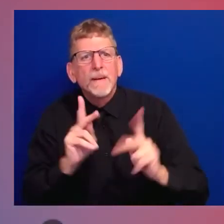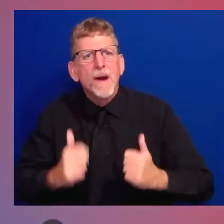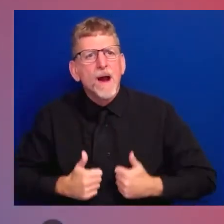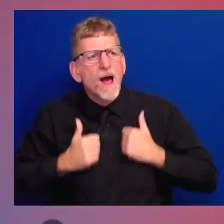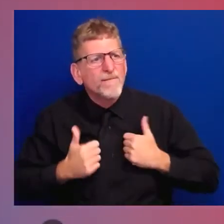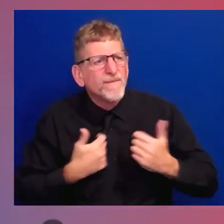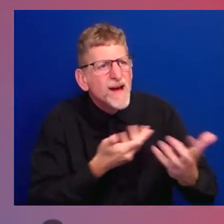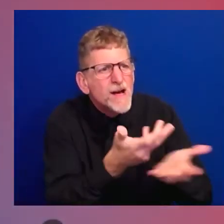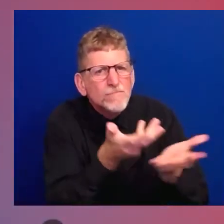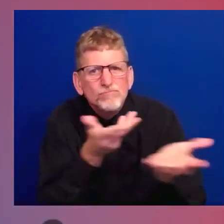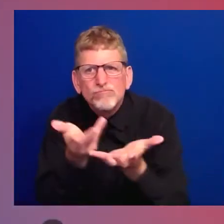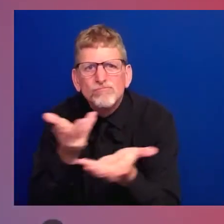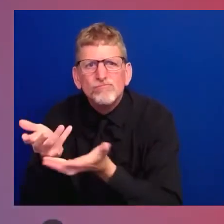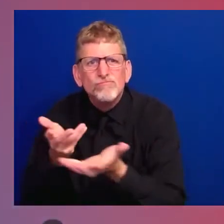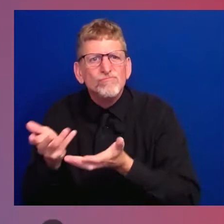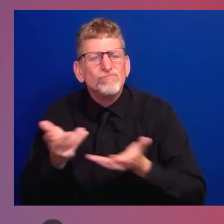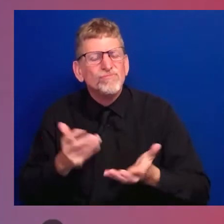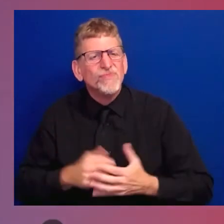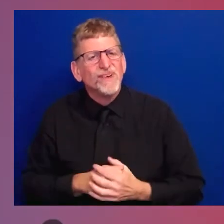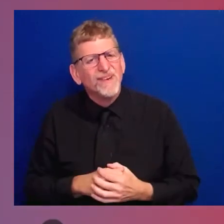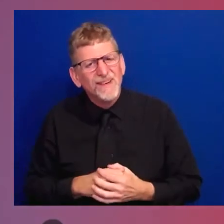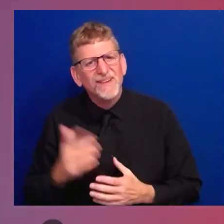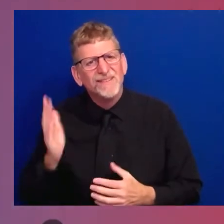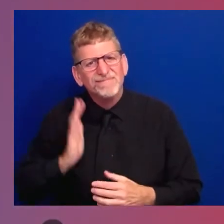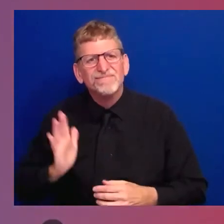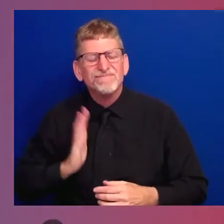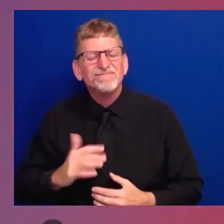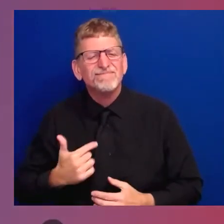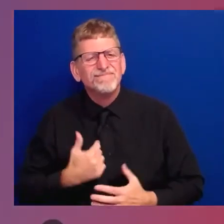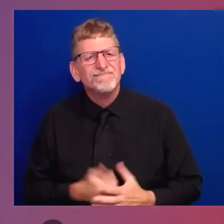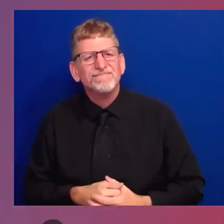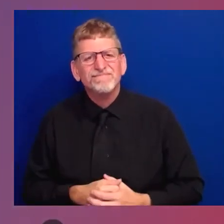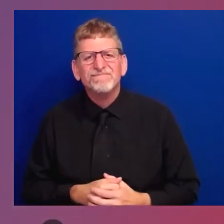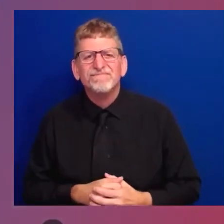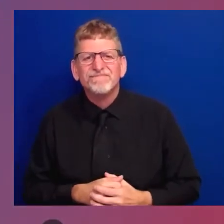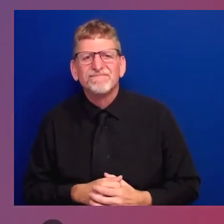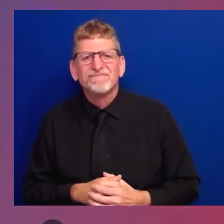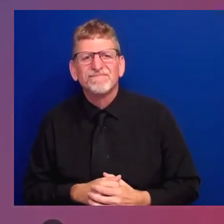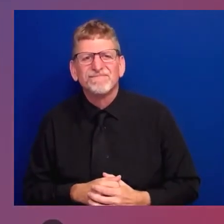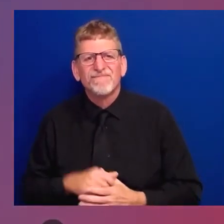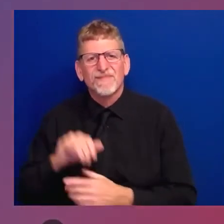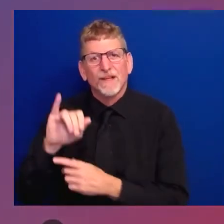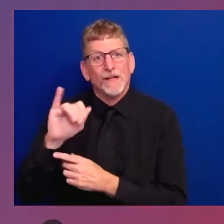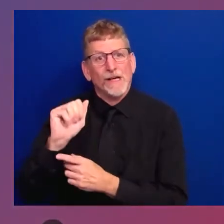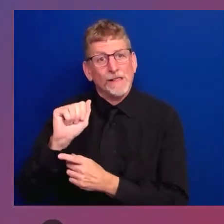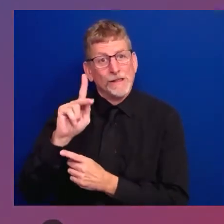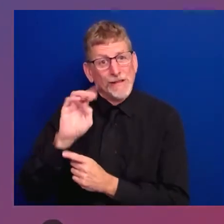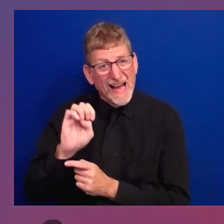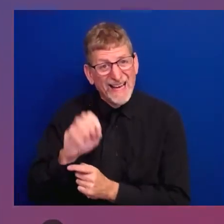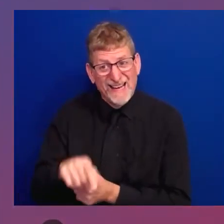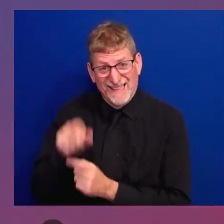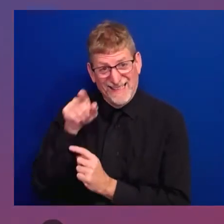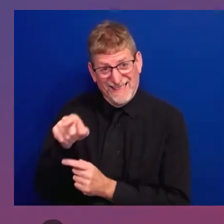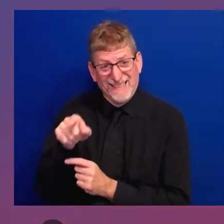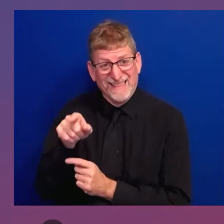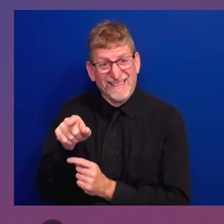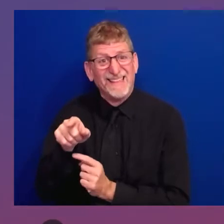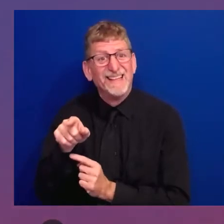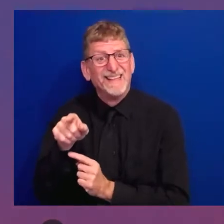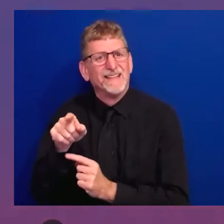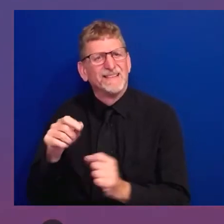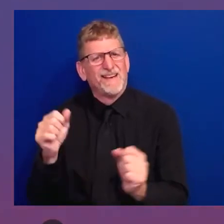but I just think that, Jake, you're a fighter pilot. You get this stuff. I mean, you what mean? You can smile, Jake. It's okay.